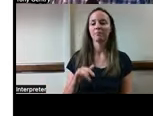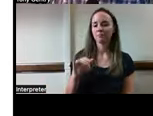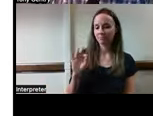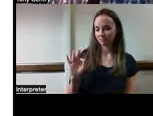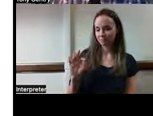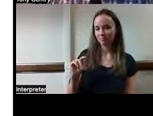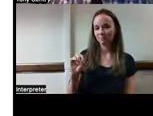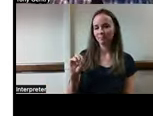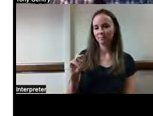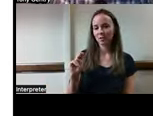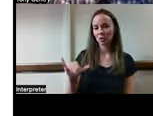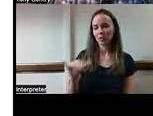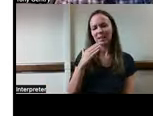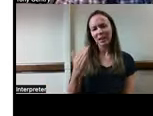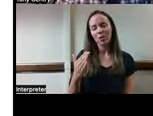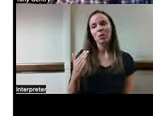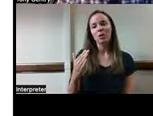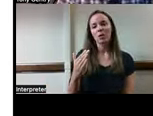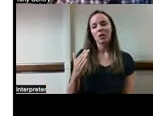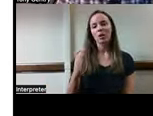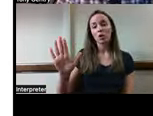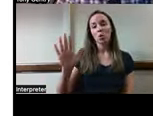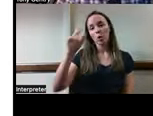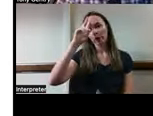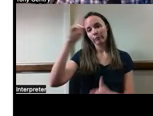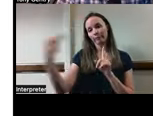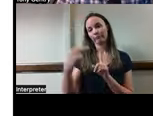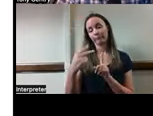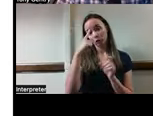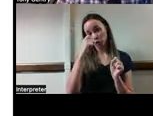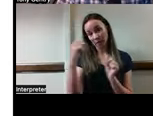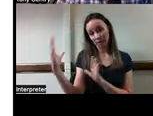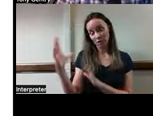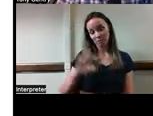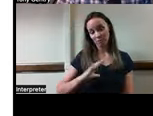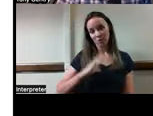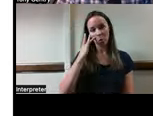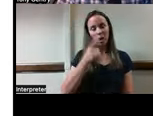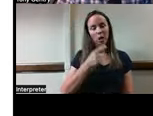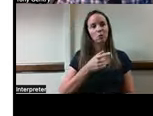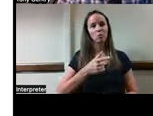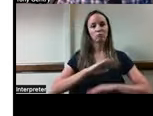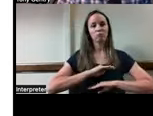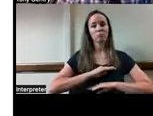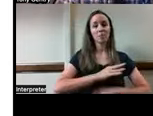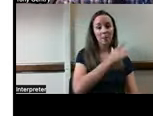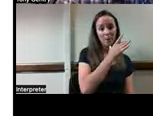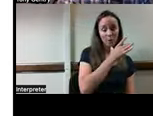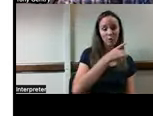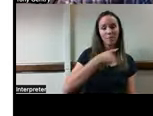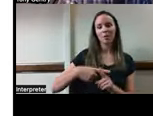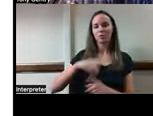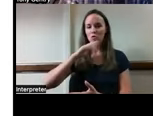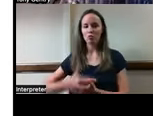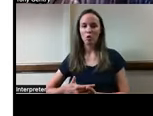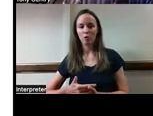Thank you. One of the one of the nice things about your strategy is that you've sort of met the mom and the daughter in the middle.